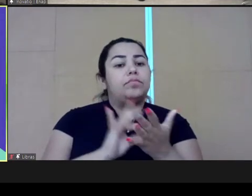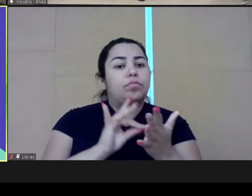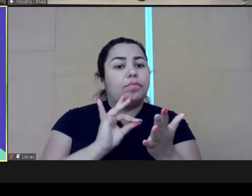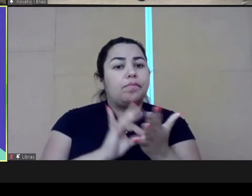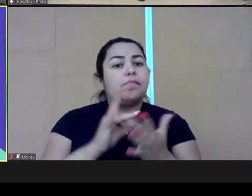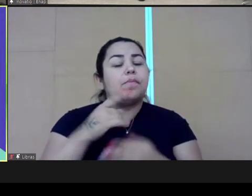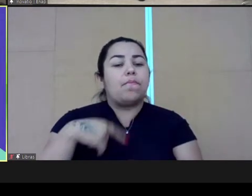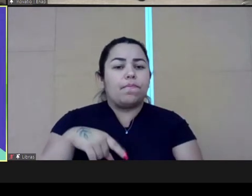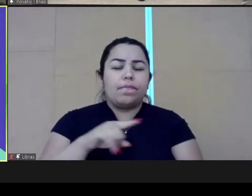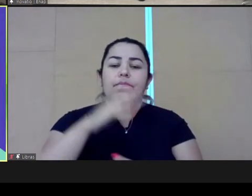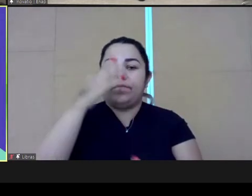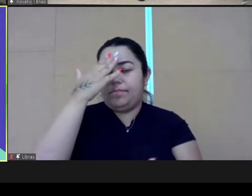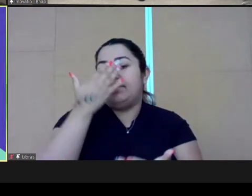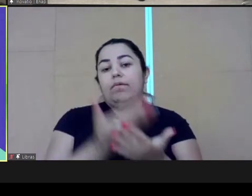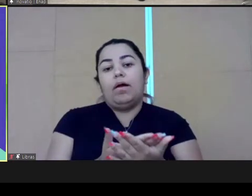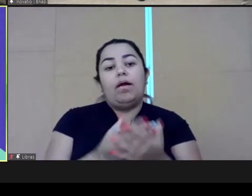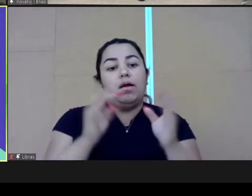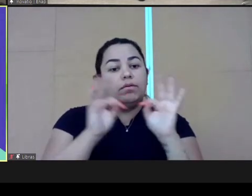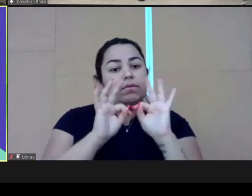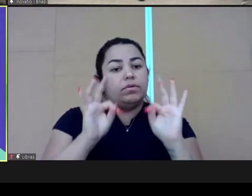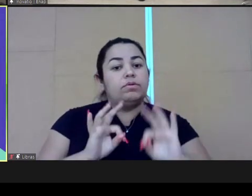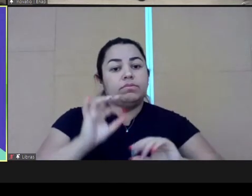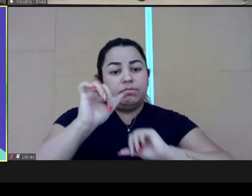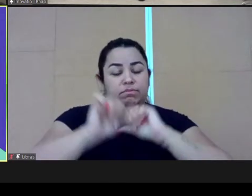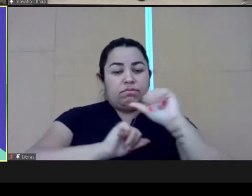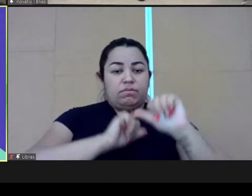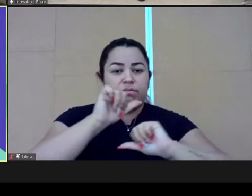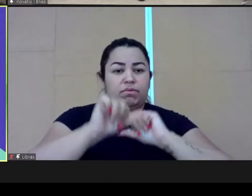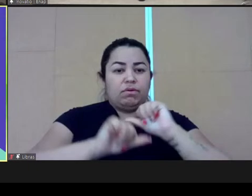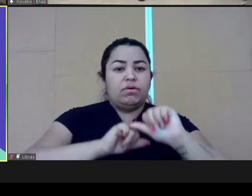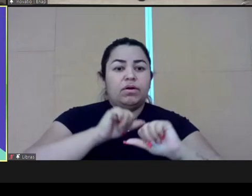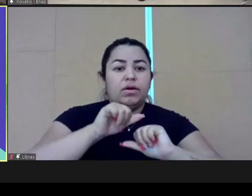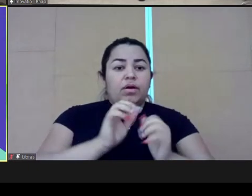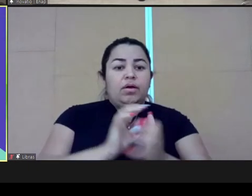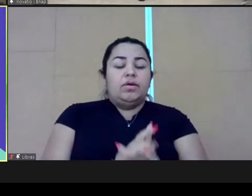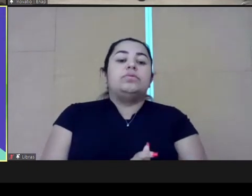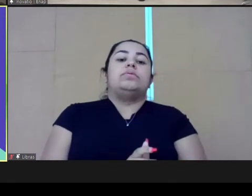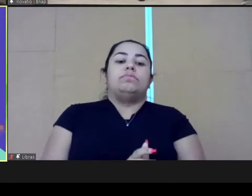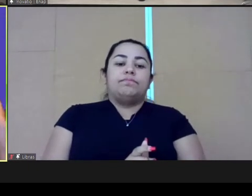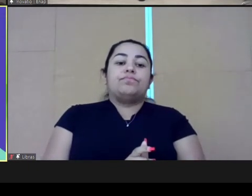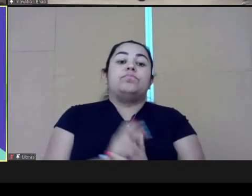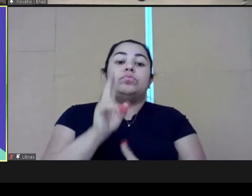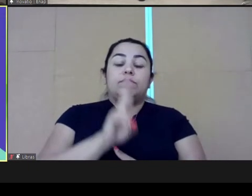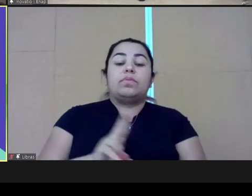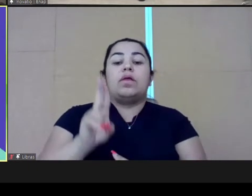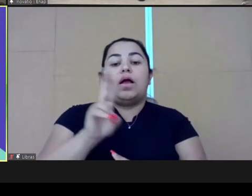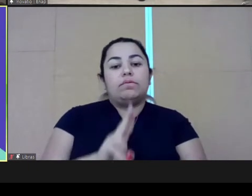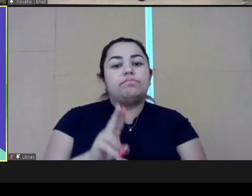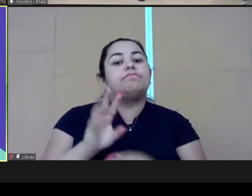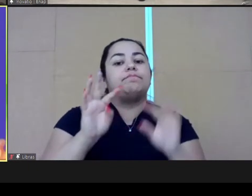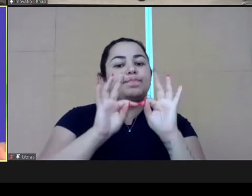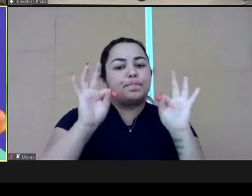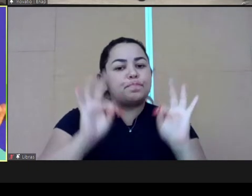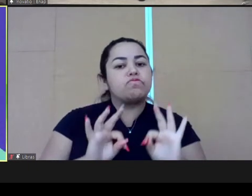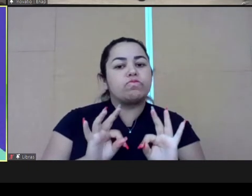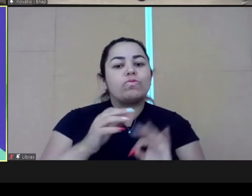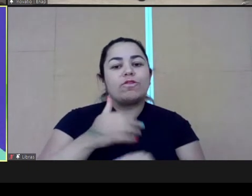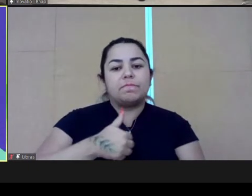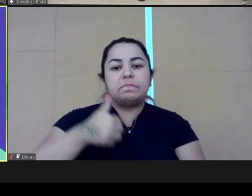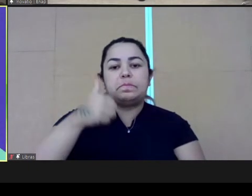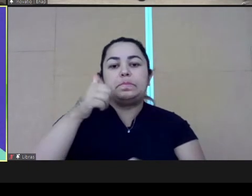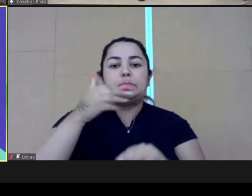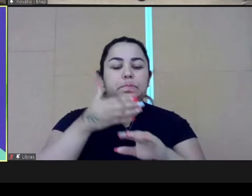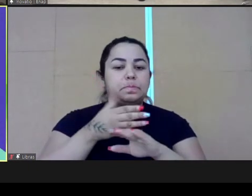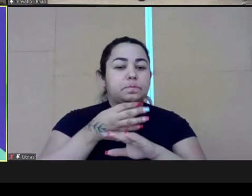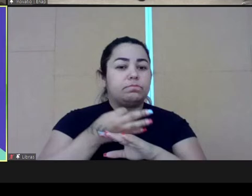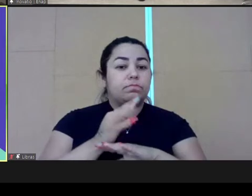especially has changed that game. We can leverage technology to provide training at scale, huge numbers of people and build leaders at